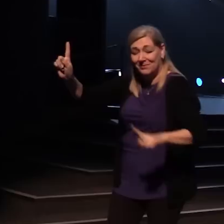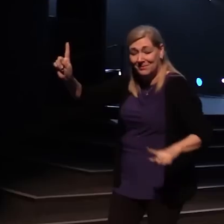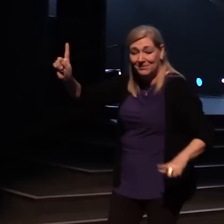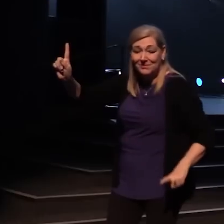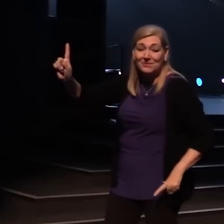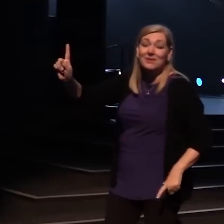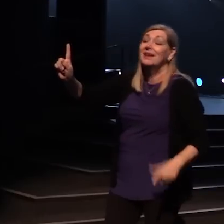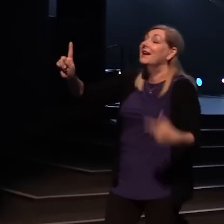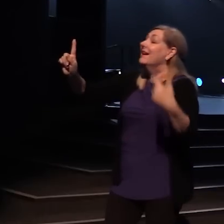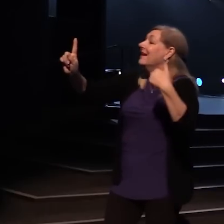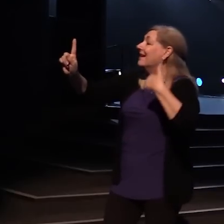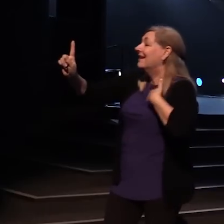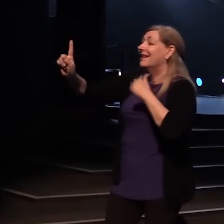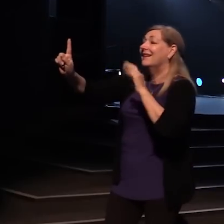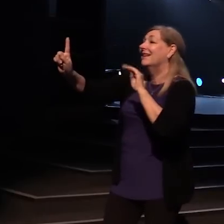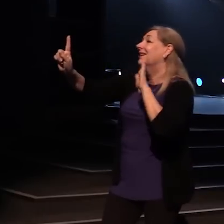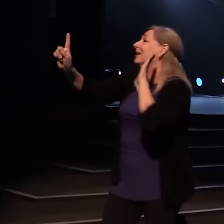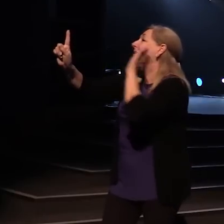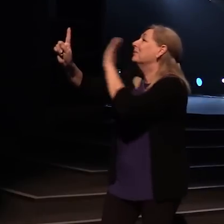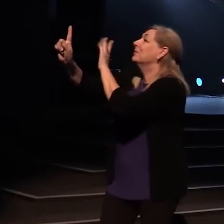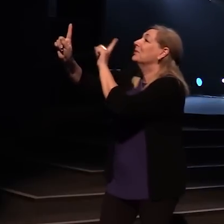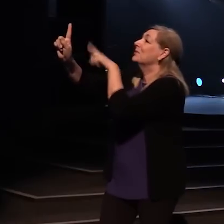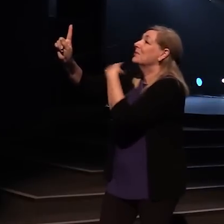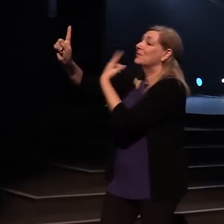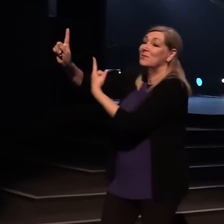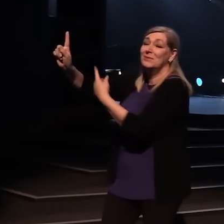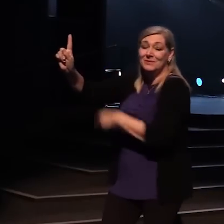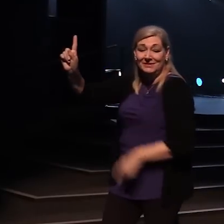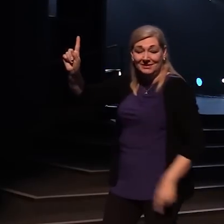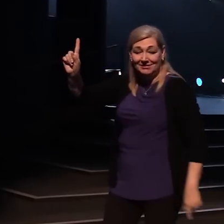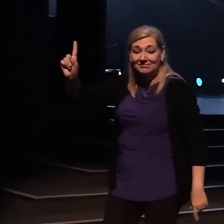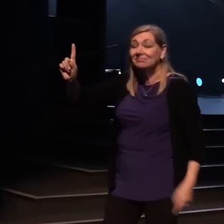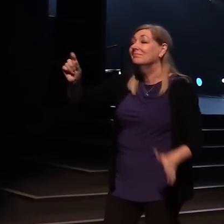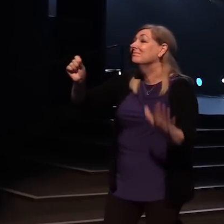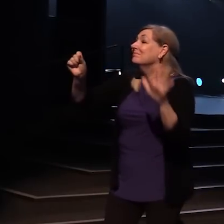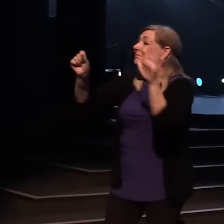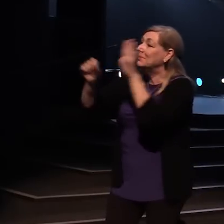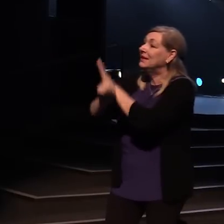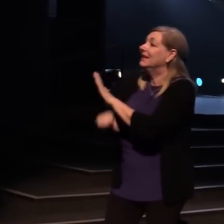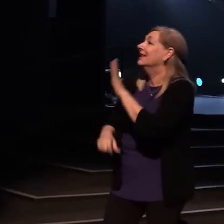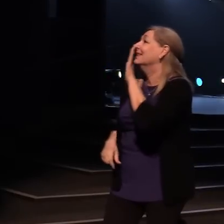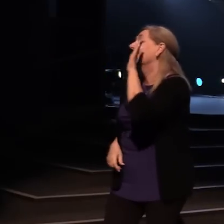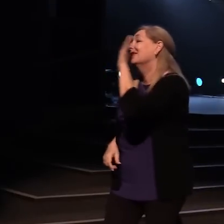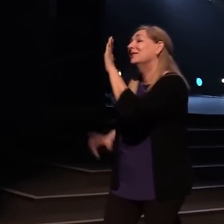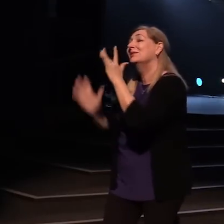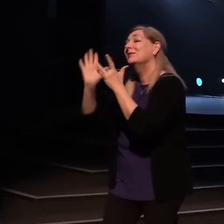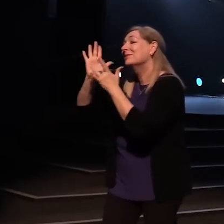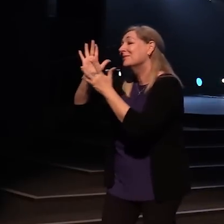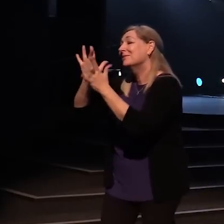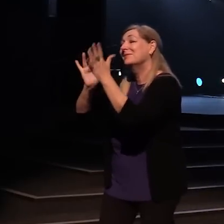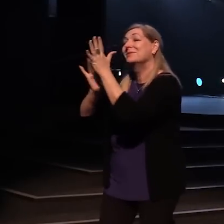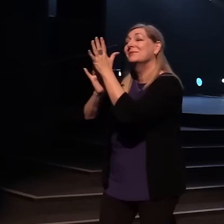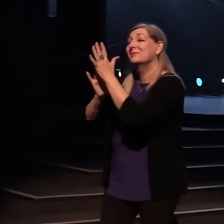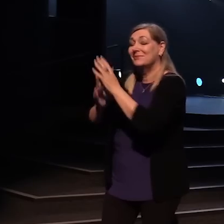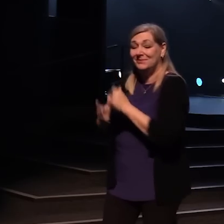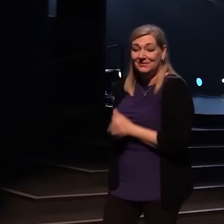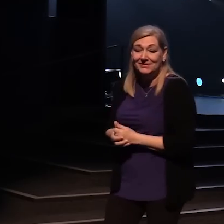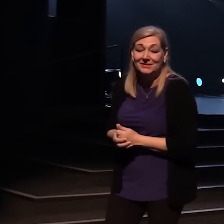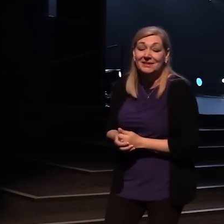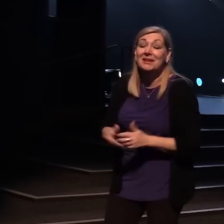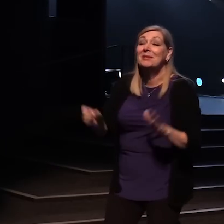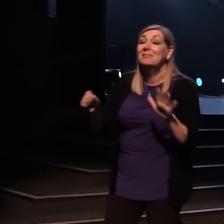Lord Oh, I am yours, completely yours